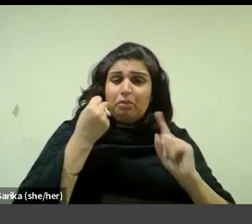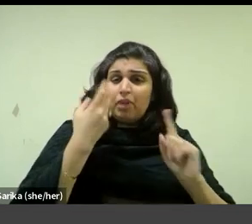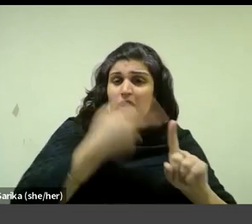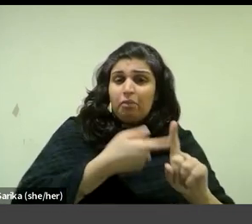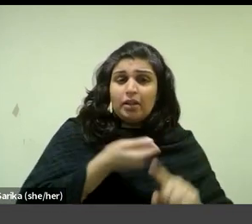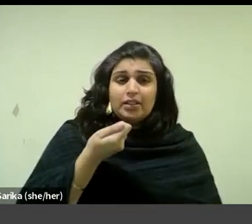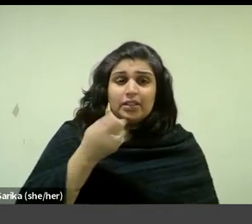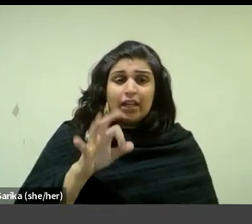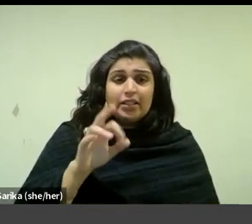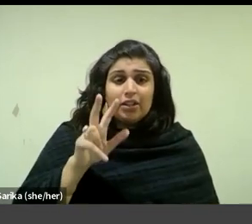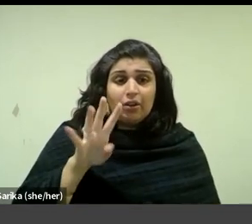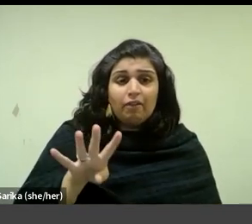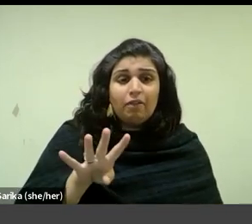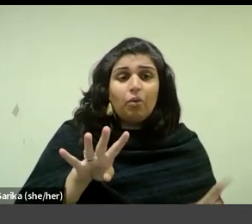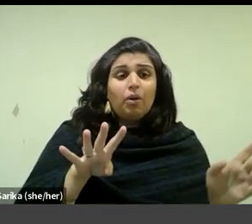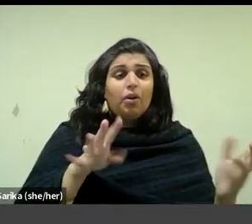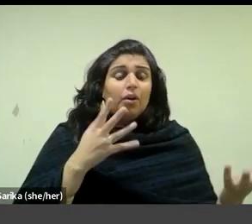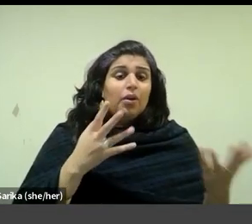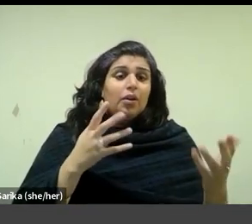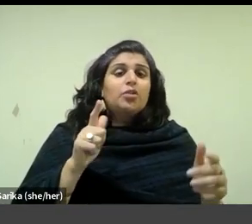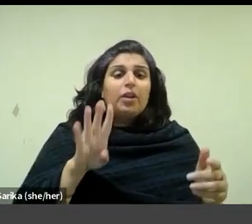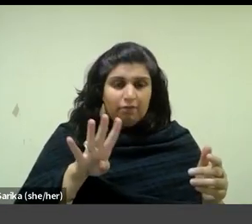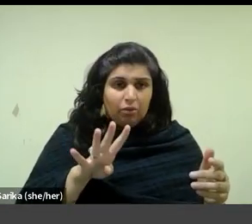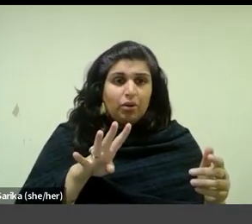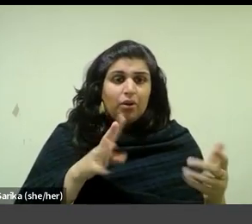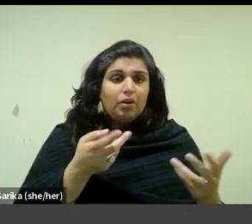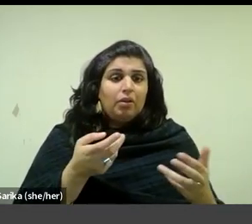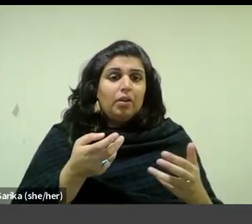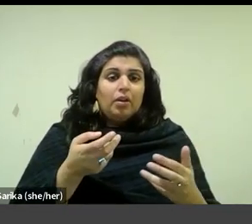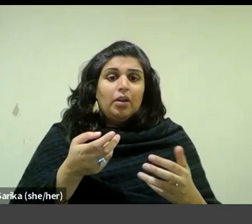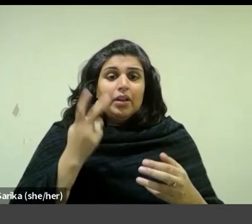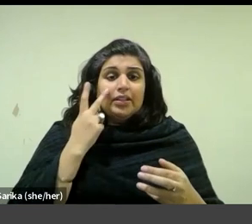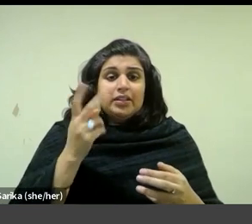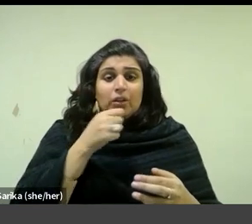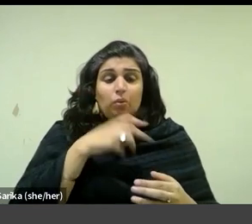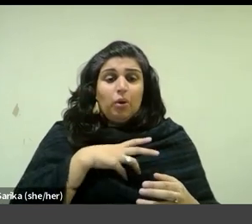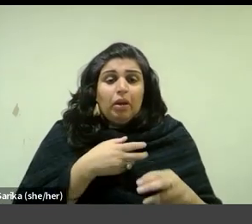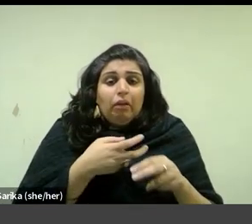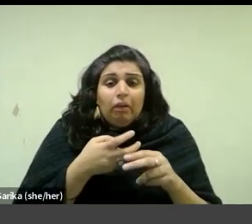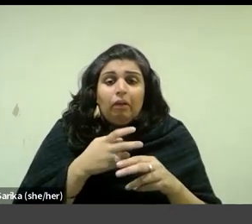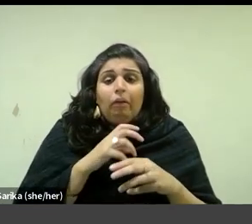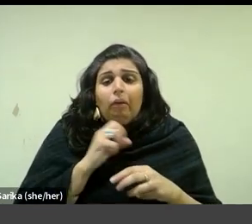might be surprised to find a frail woman in her mid-80s kneeling on all fours to light a stove in the studio salon.